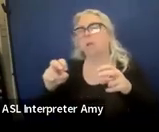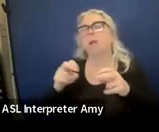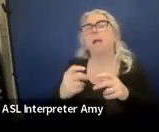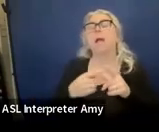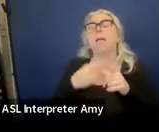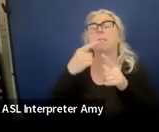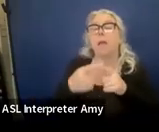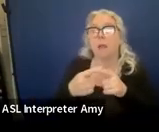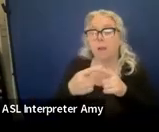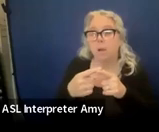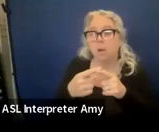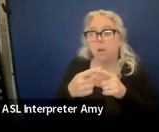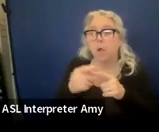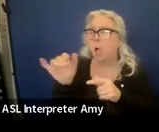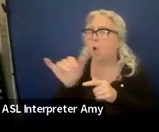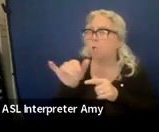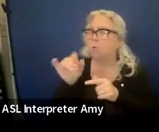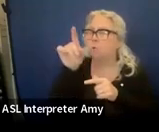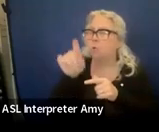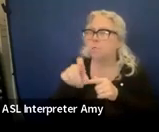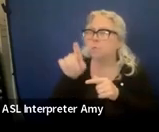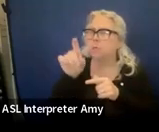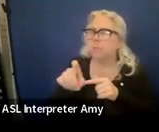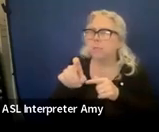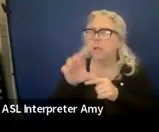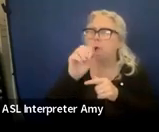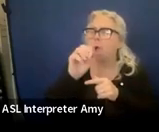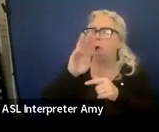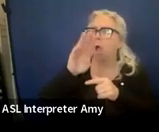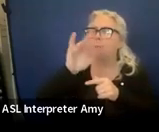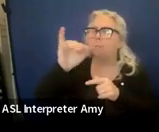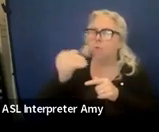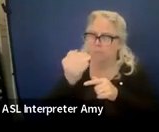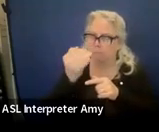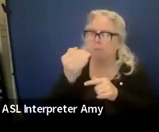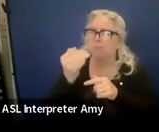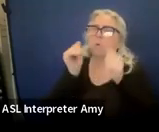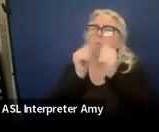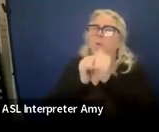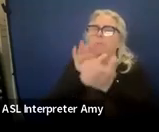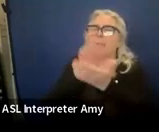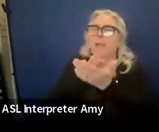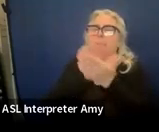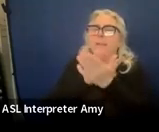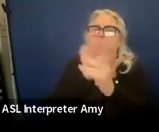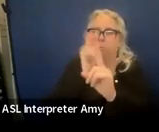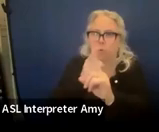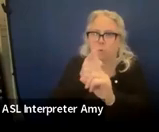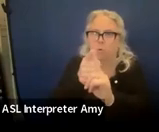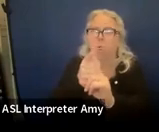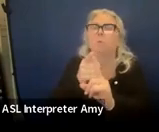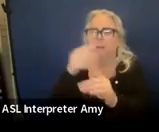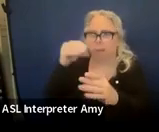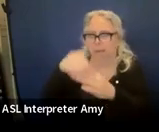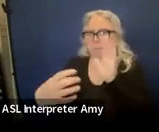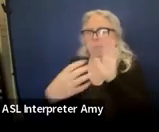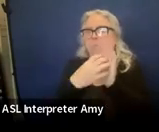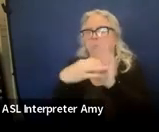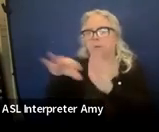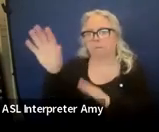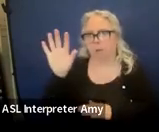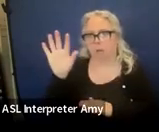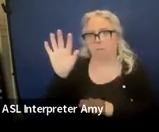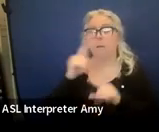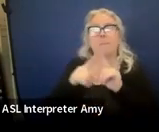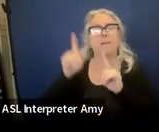then there also needs to be objectives with the academic goals in Section 5. But this